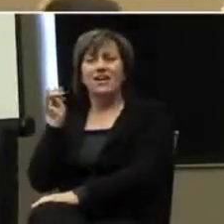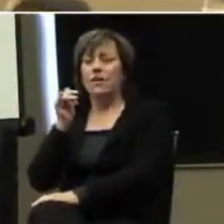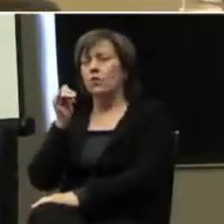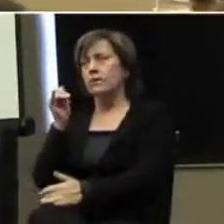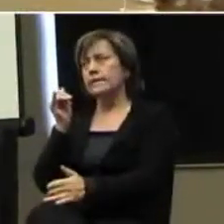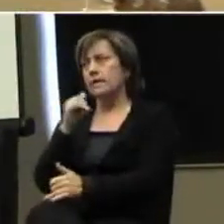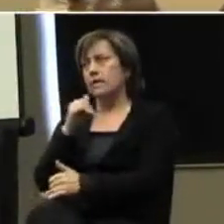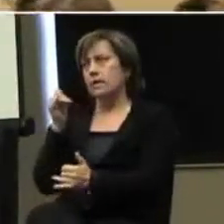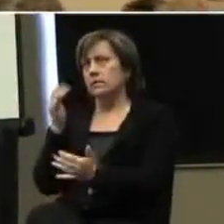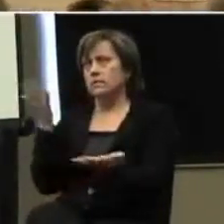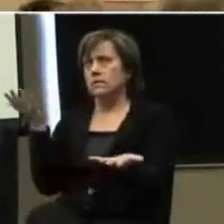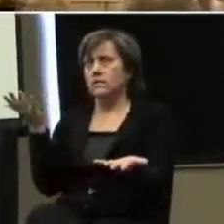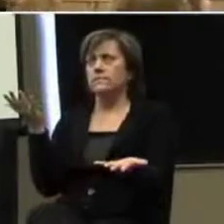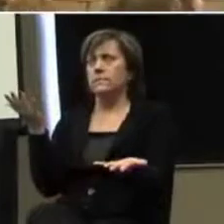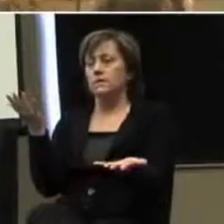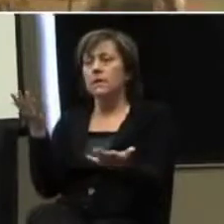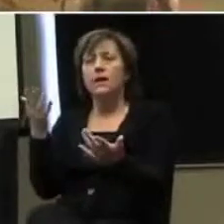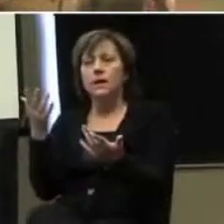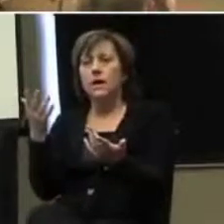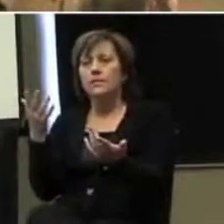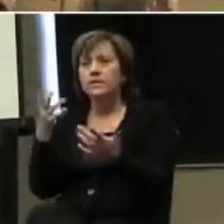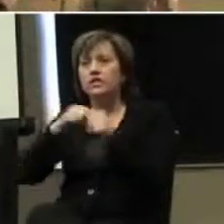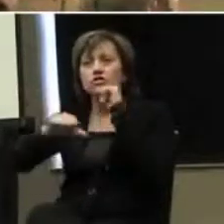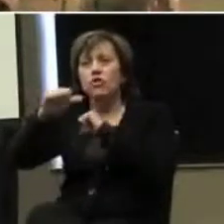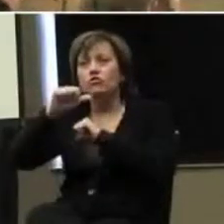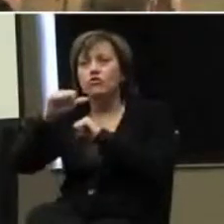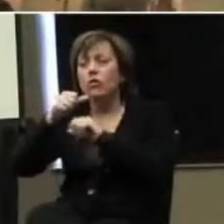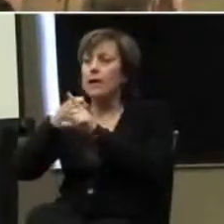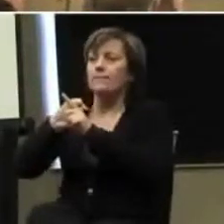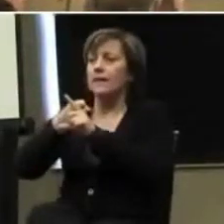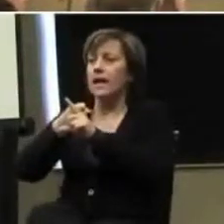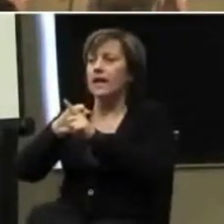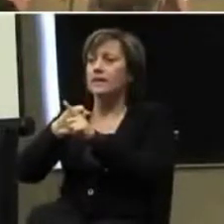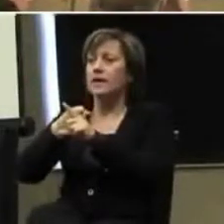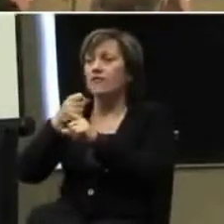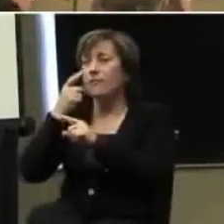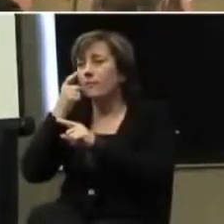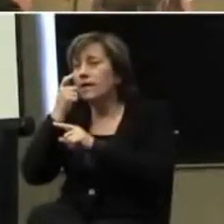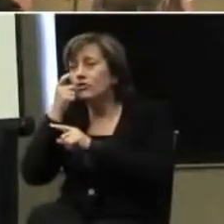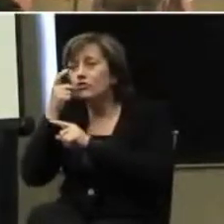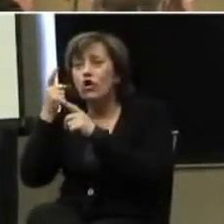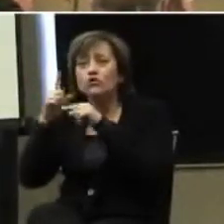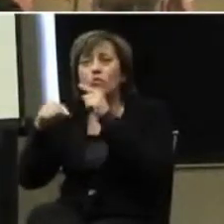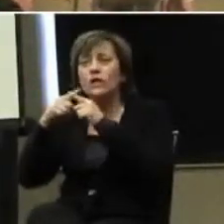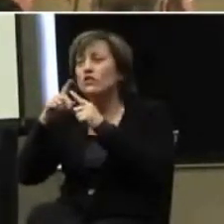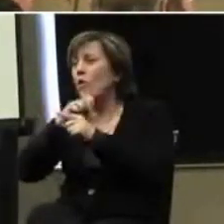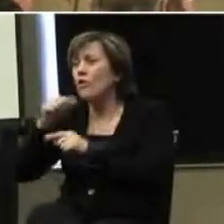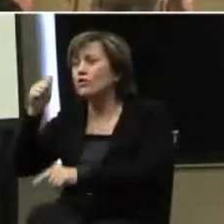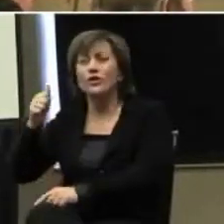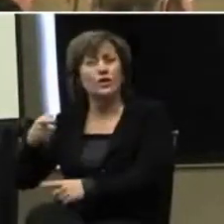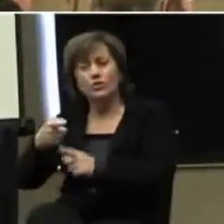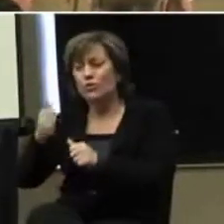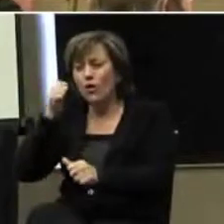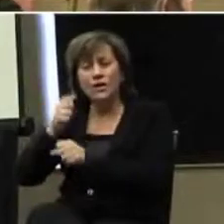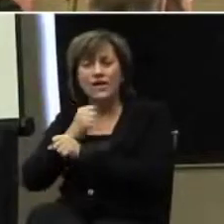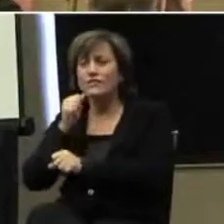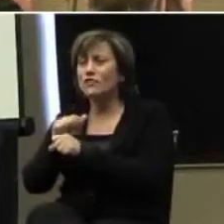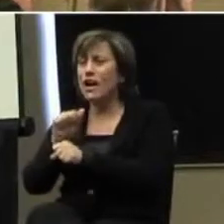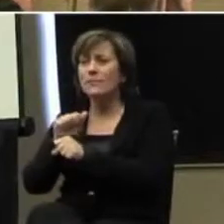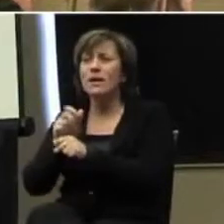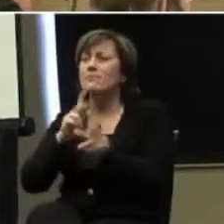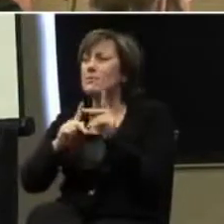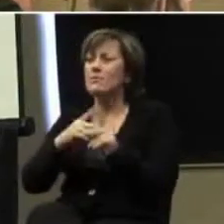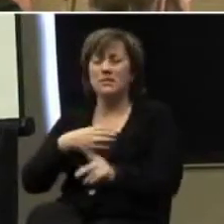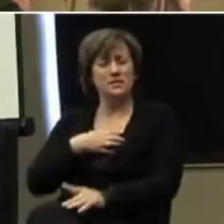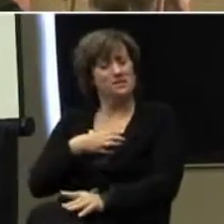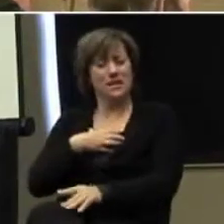think about the social impact of picking your nose has when you're older. You're not going to get a job. People are going to be grossed out